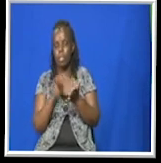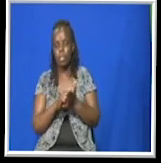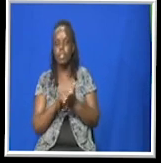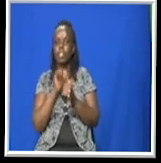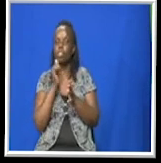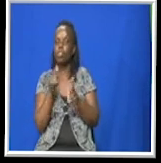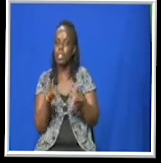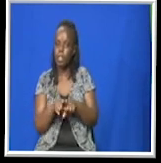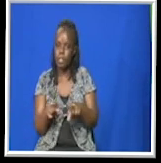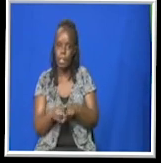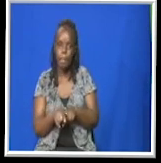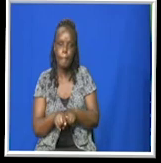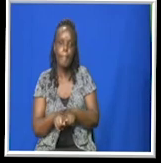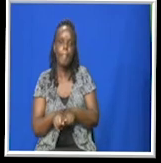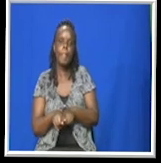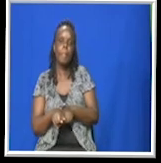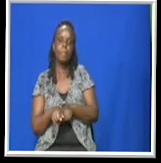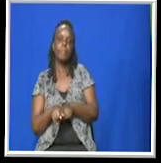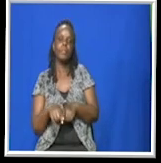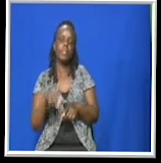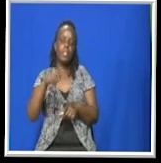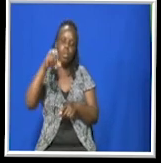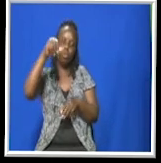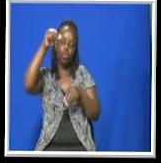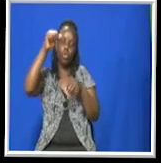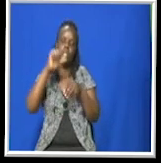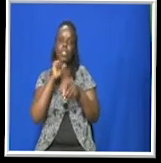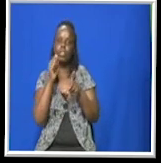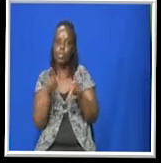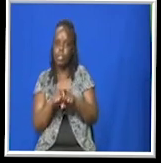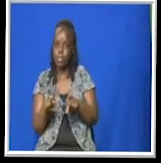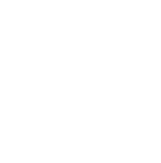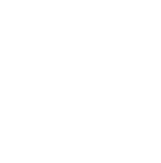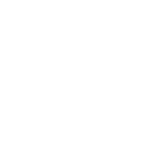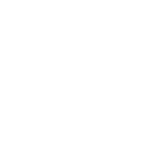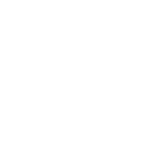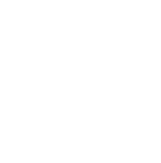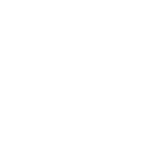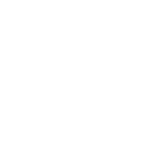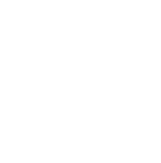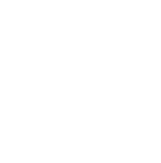uniformity or the quality is not homogeneous. Okay.